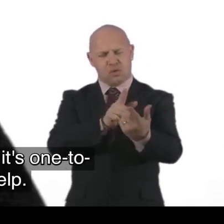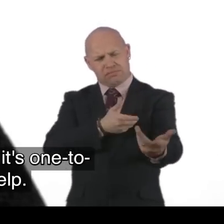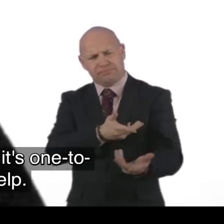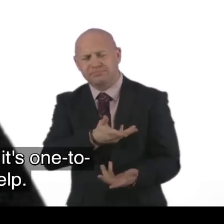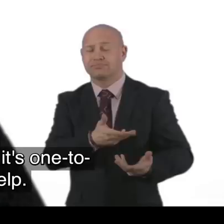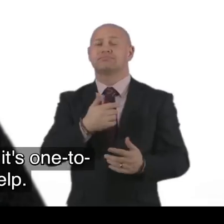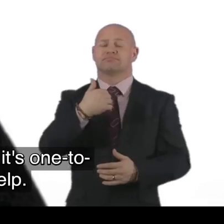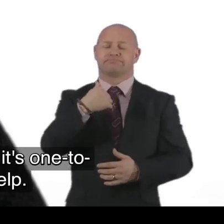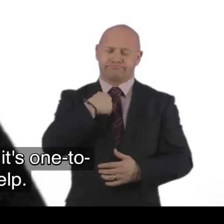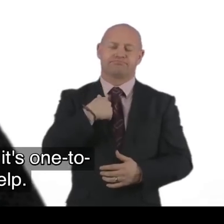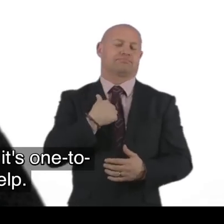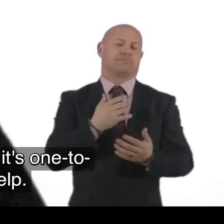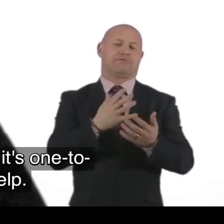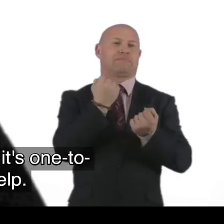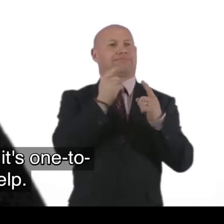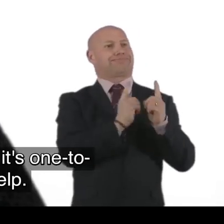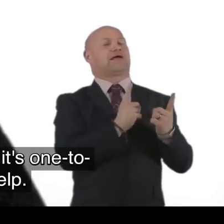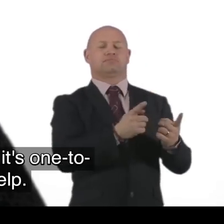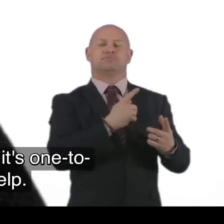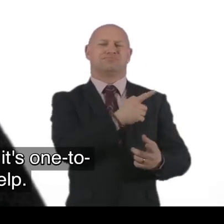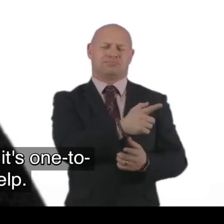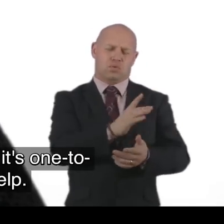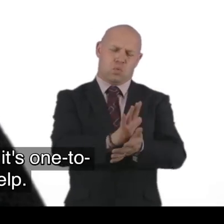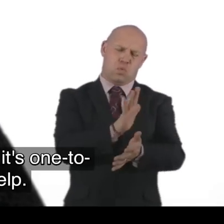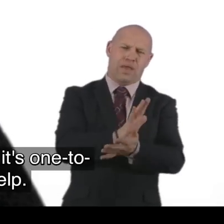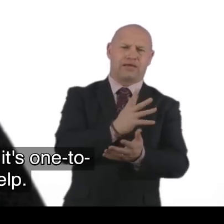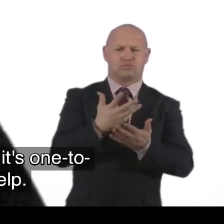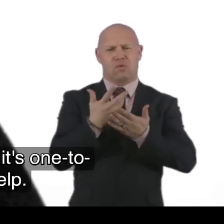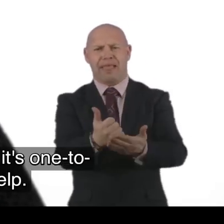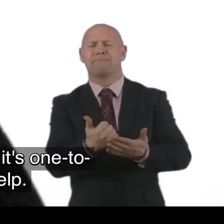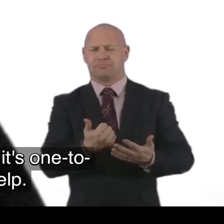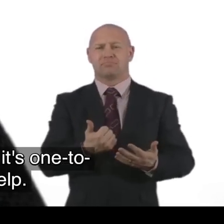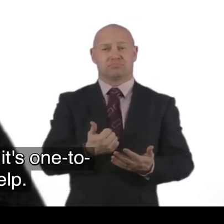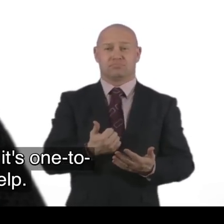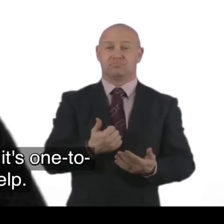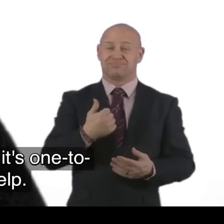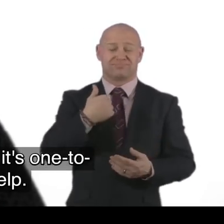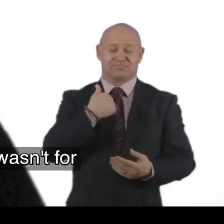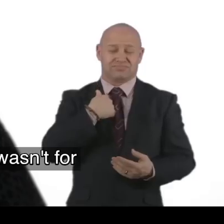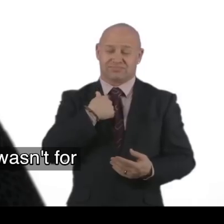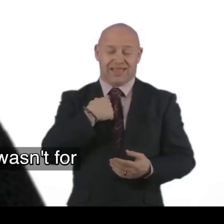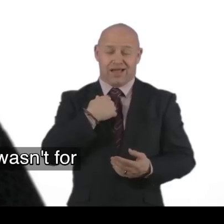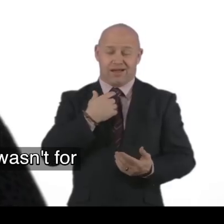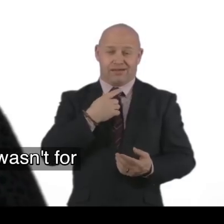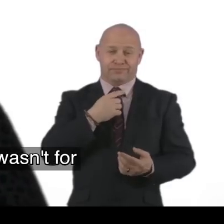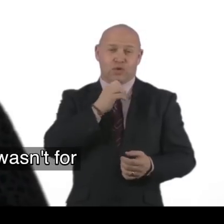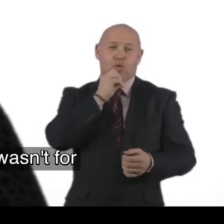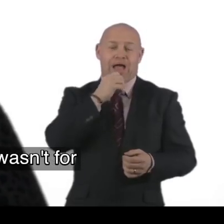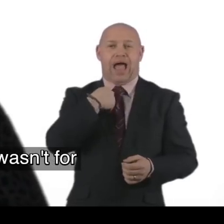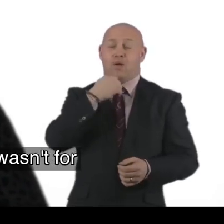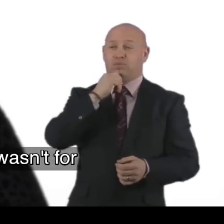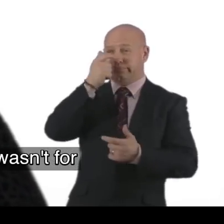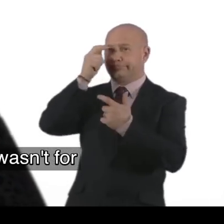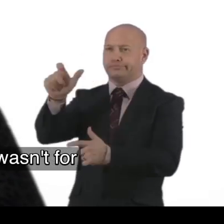It's one to one. And that's. I find. That they are. So. Willing to help. And I just. Would advise. I just.